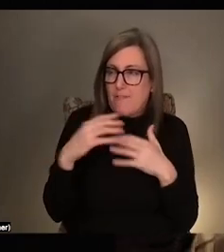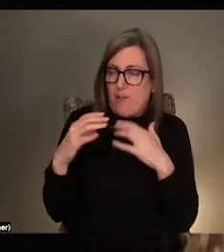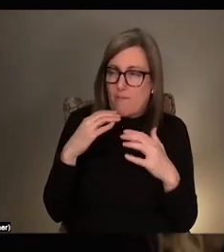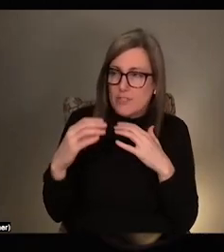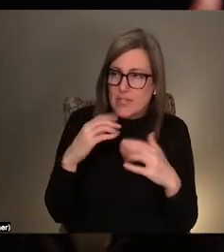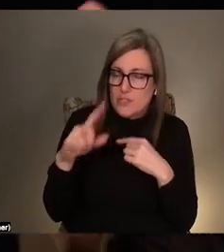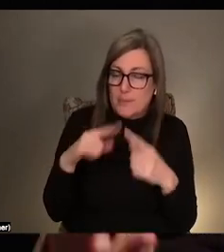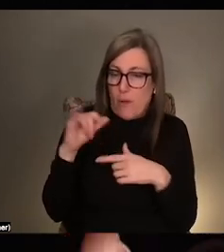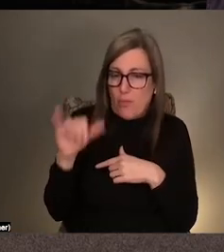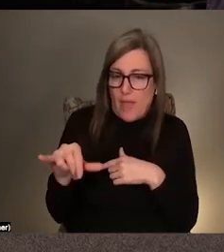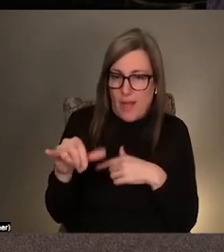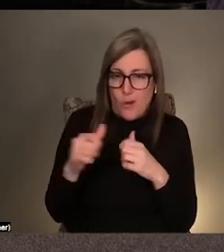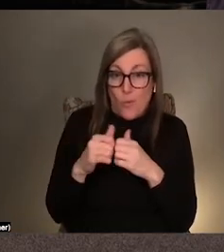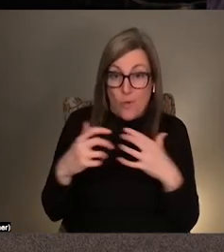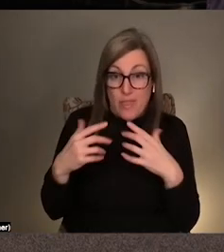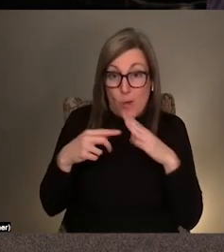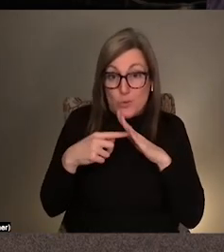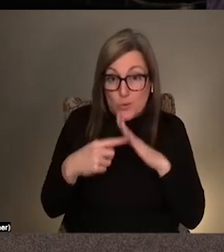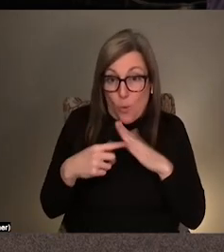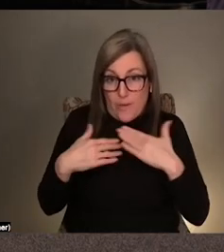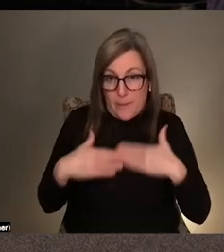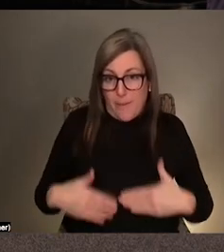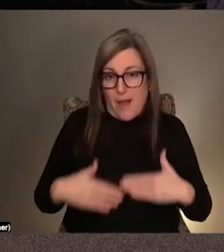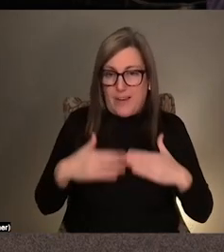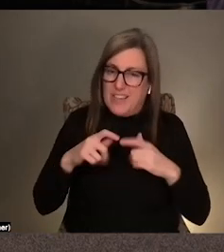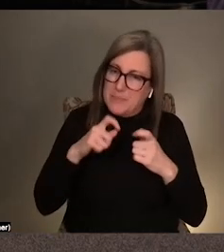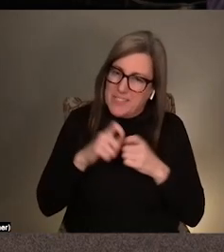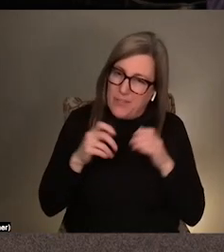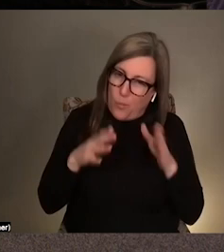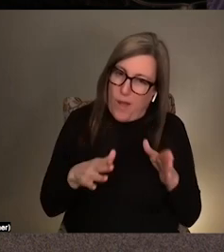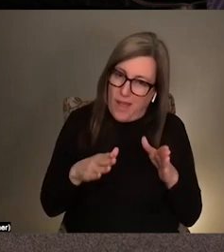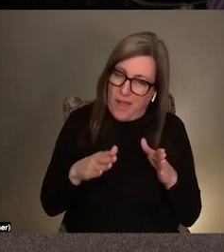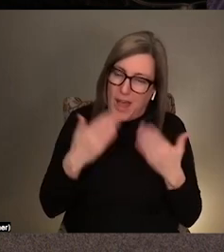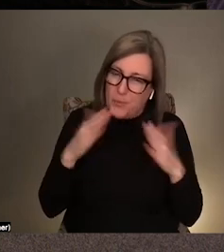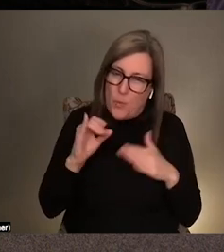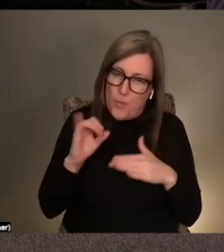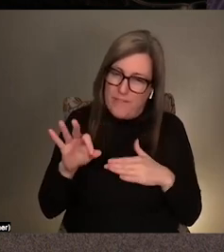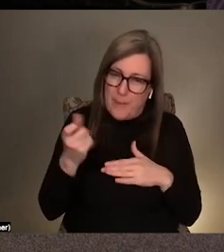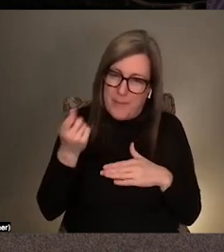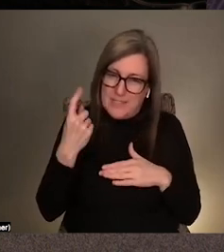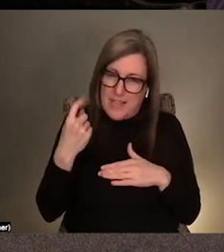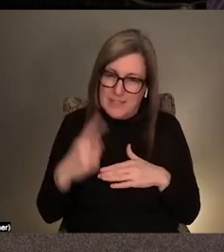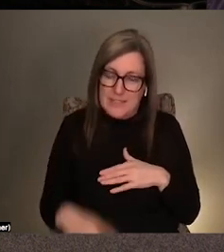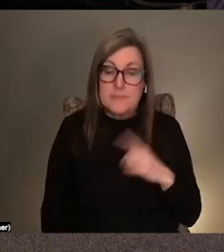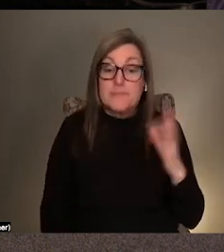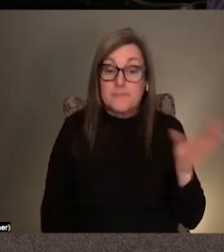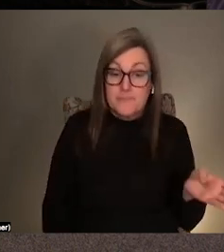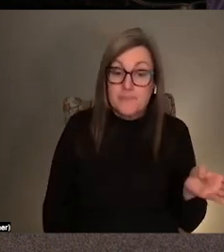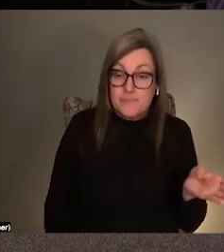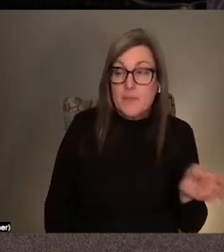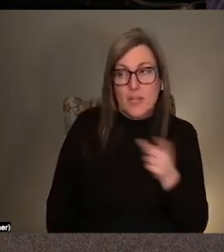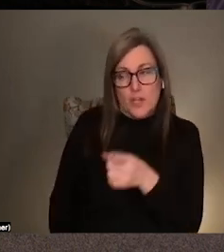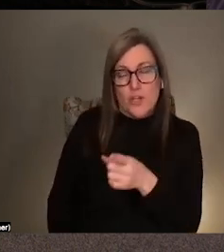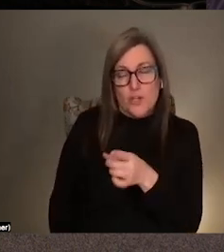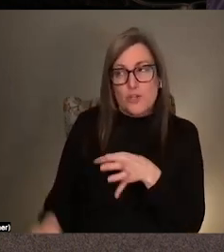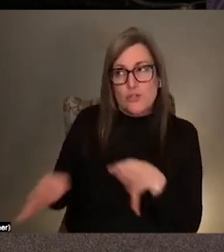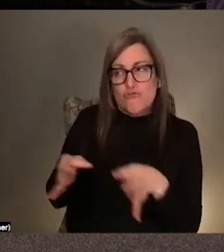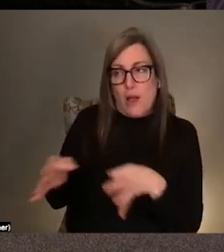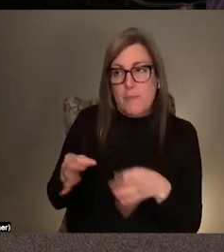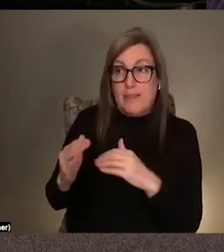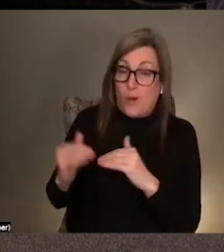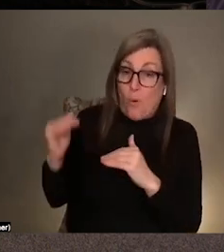without imaging the body in a certain way, if that makes sense. I think you're describing the, the problem of over-determining